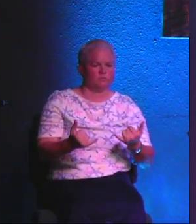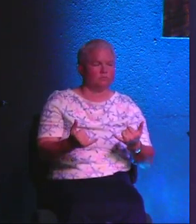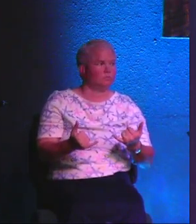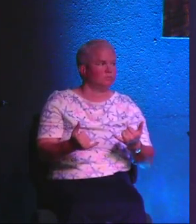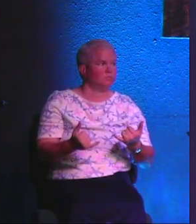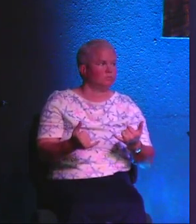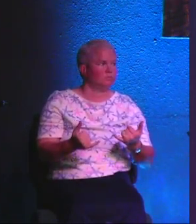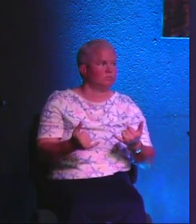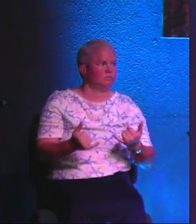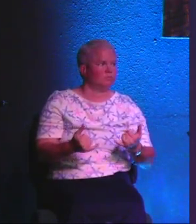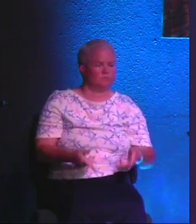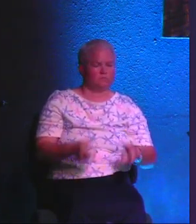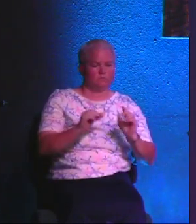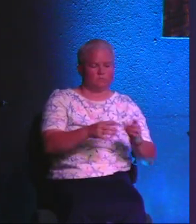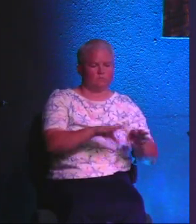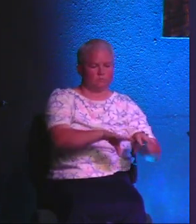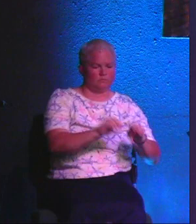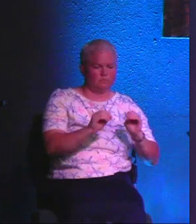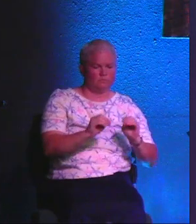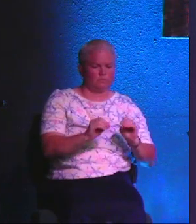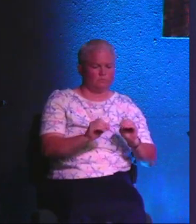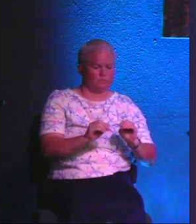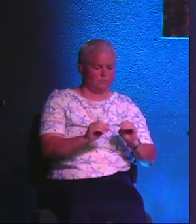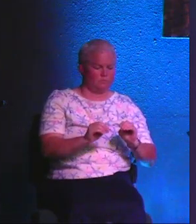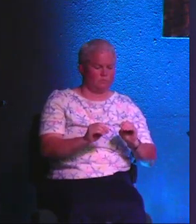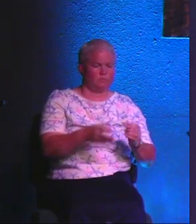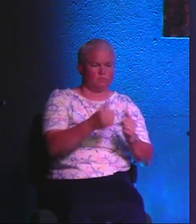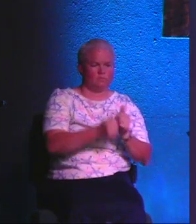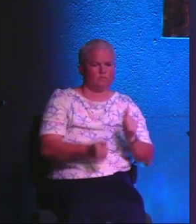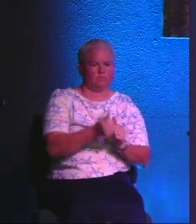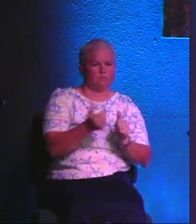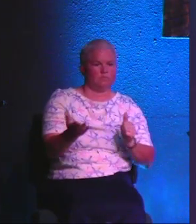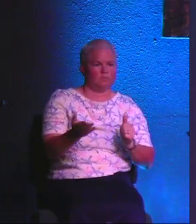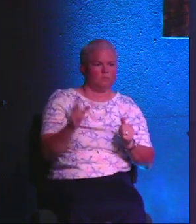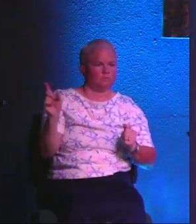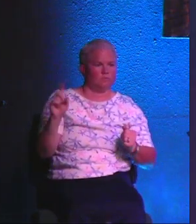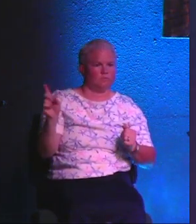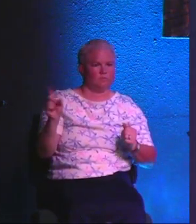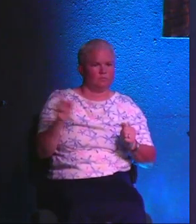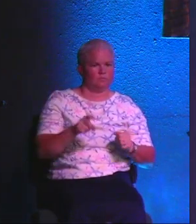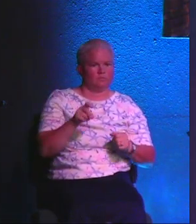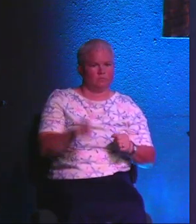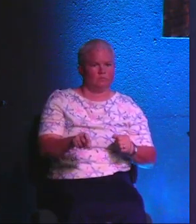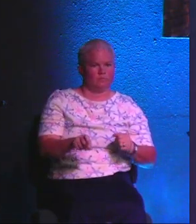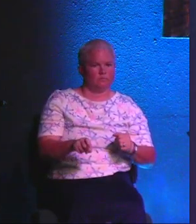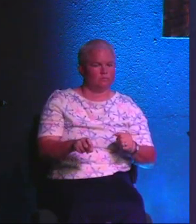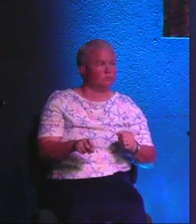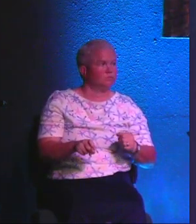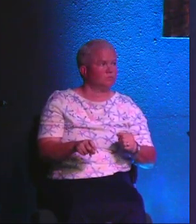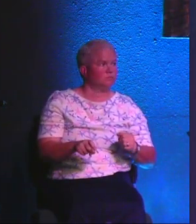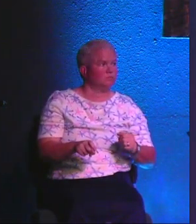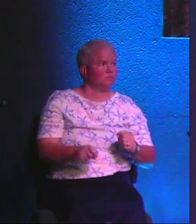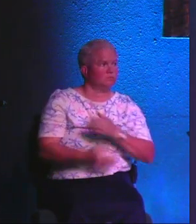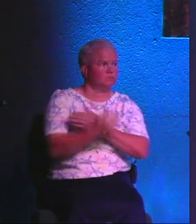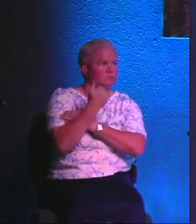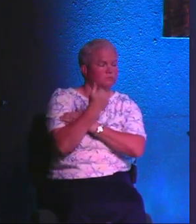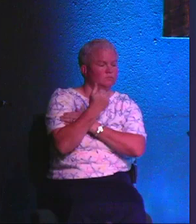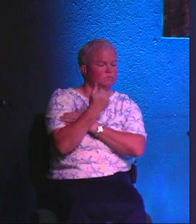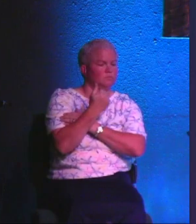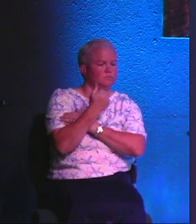And let me just leave everything else where it needs to be. And that's not here for this morning.